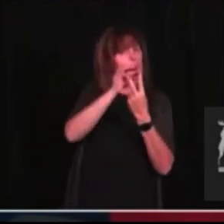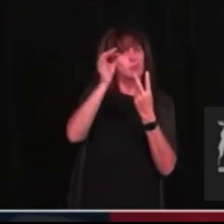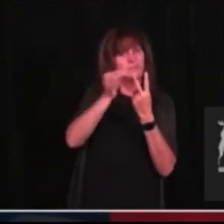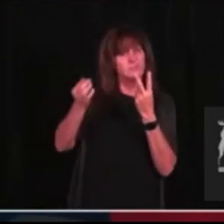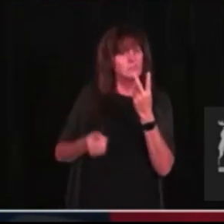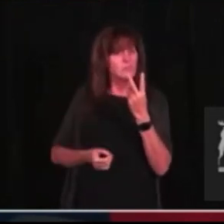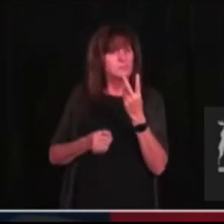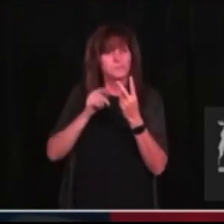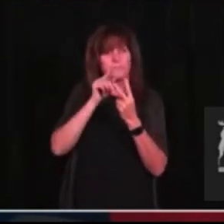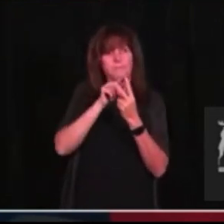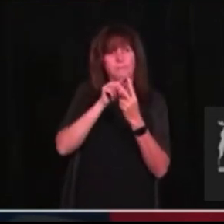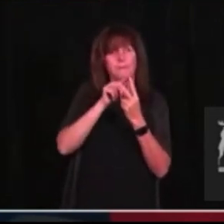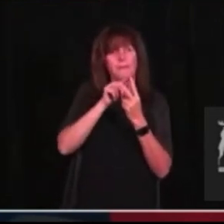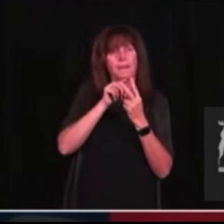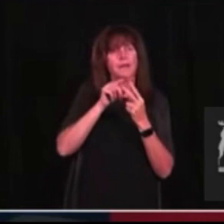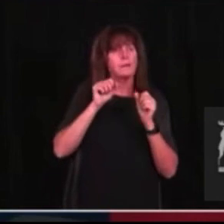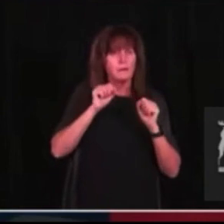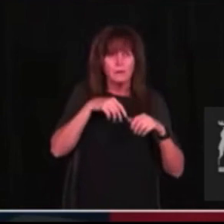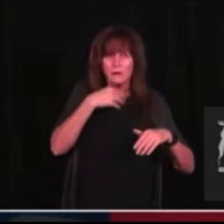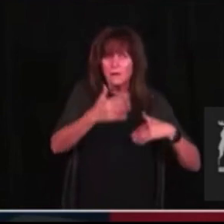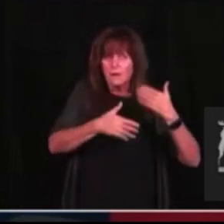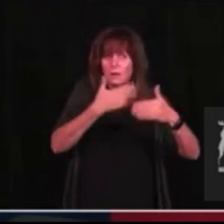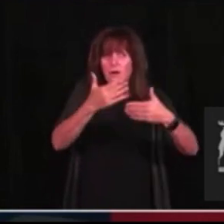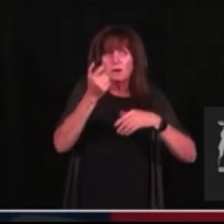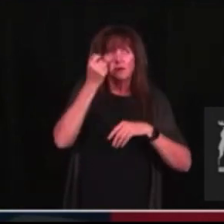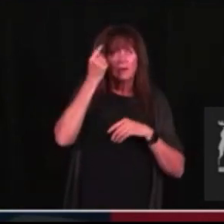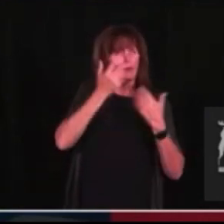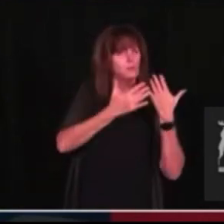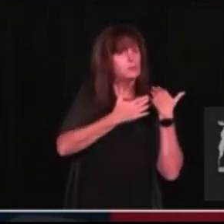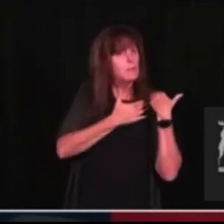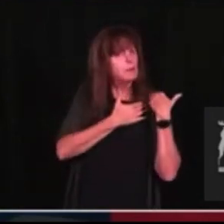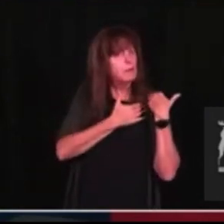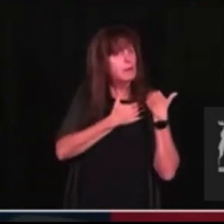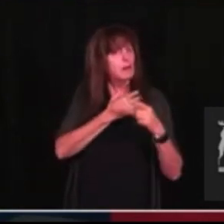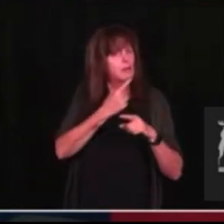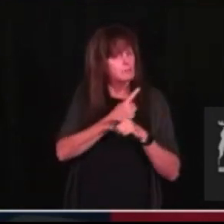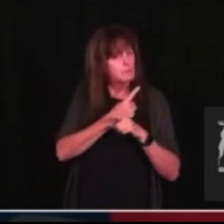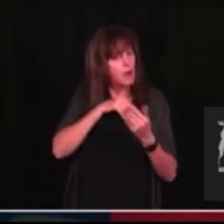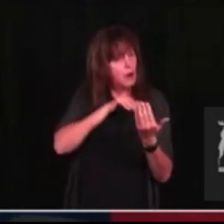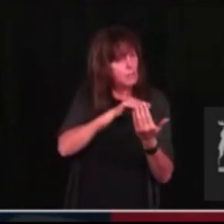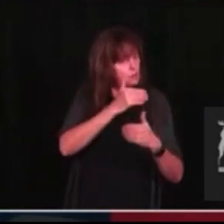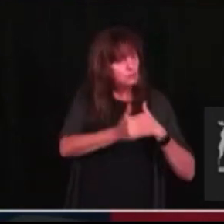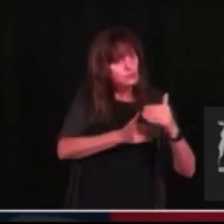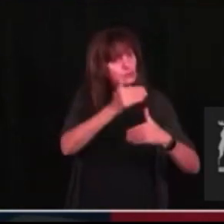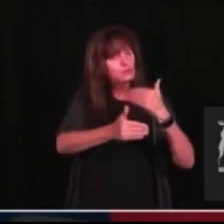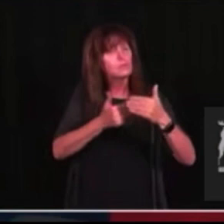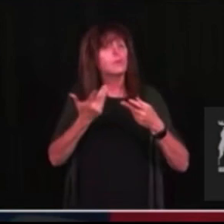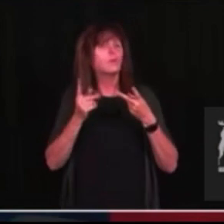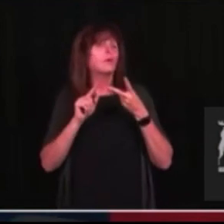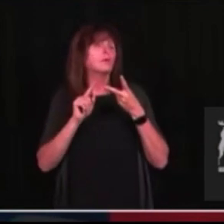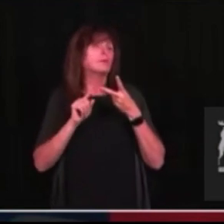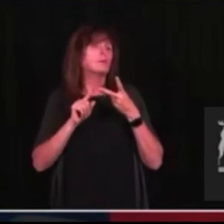to move forward in a responsible and very reasonable way. Or, and be proactive, by the way.